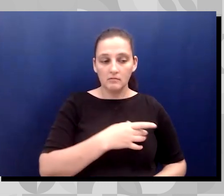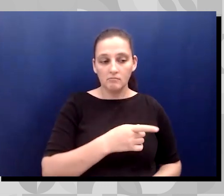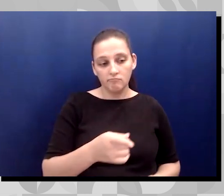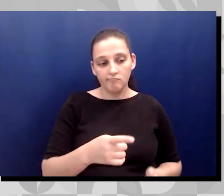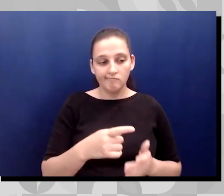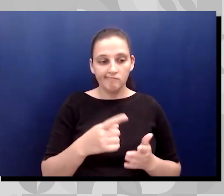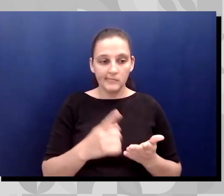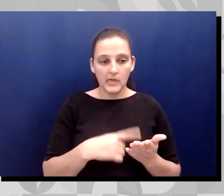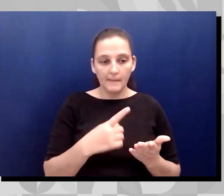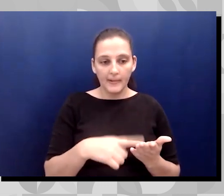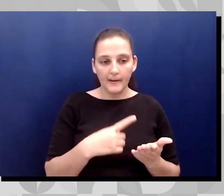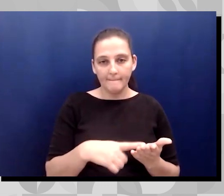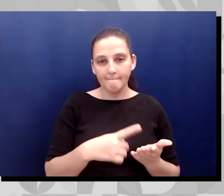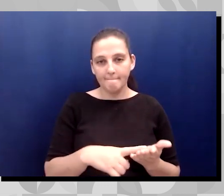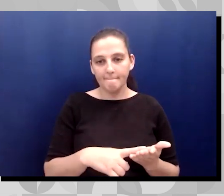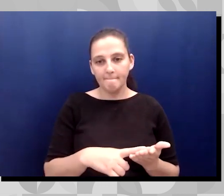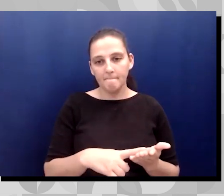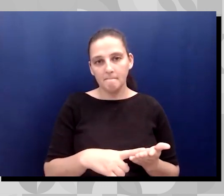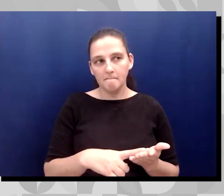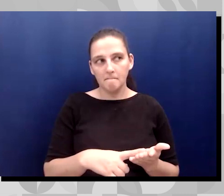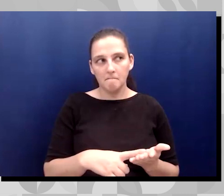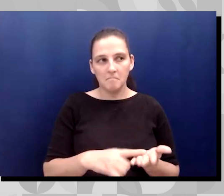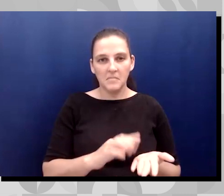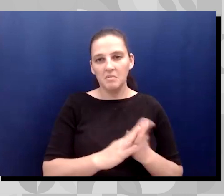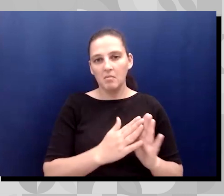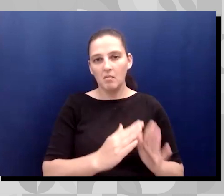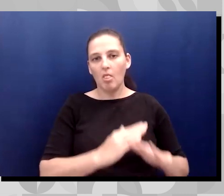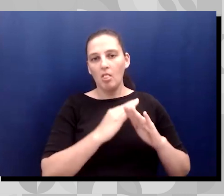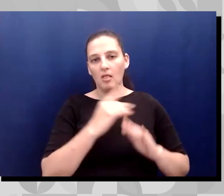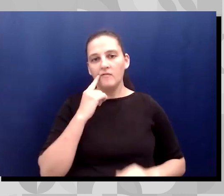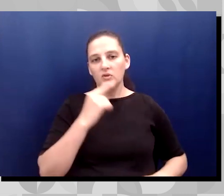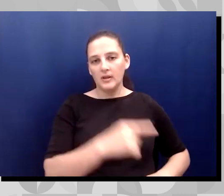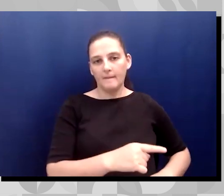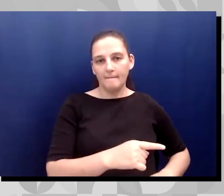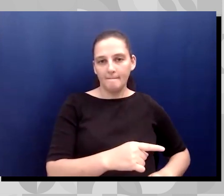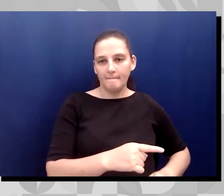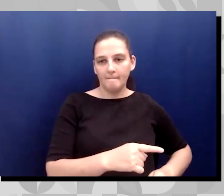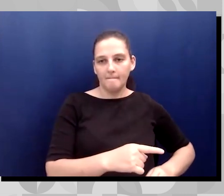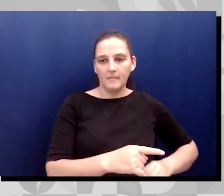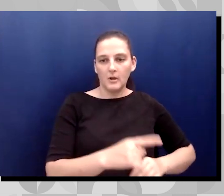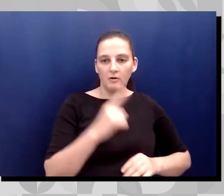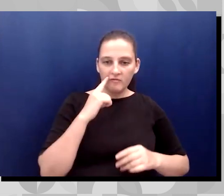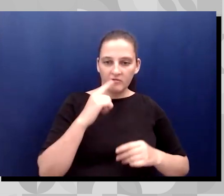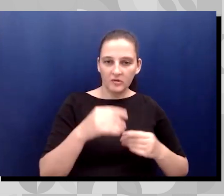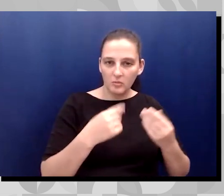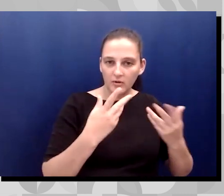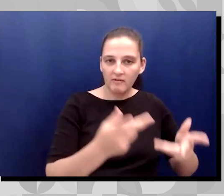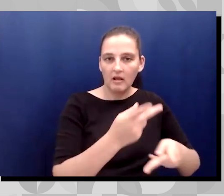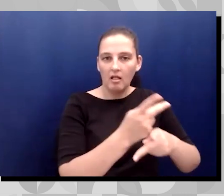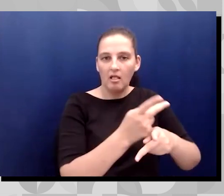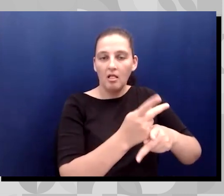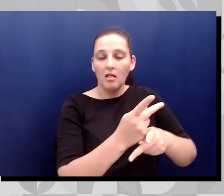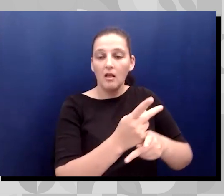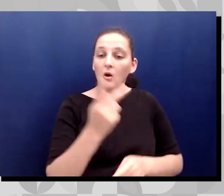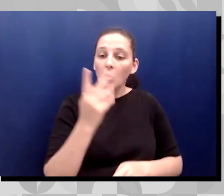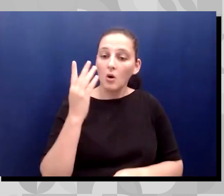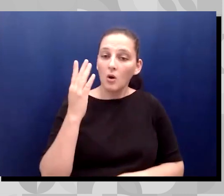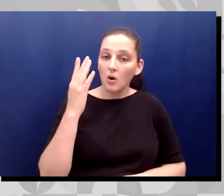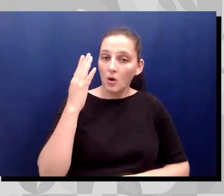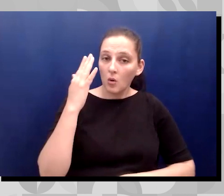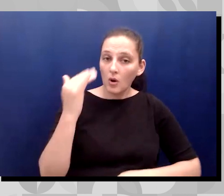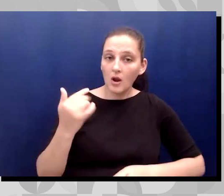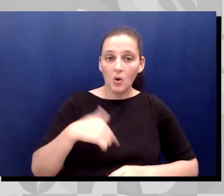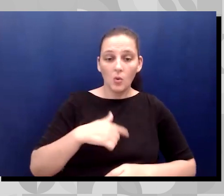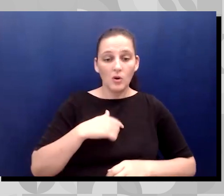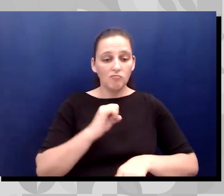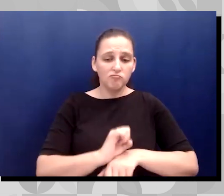creates a detriment for them in being a caregiver because, um, we burn ourselves out. There's